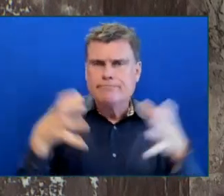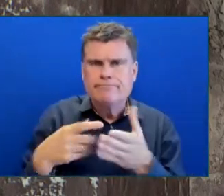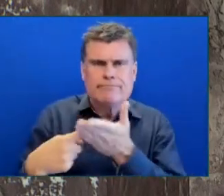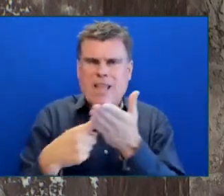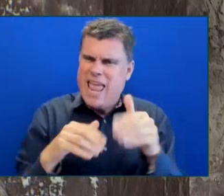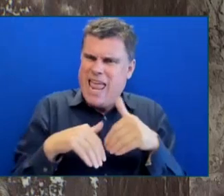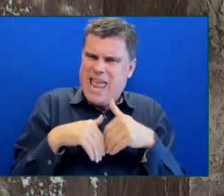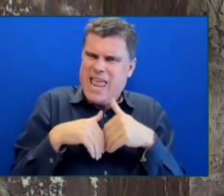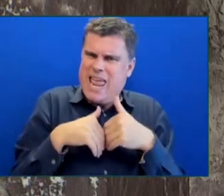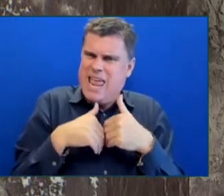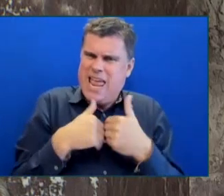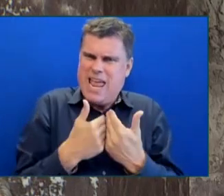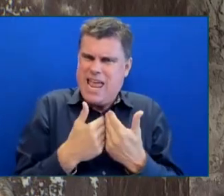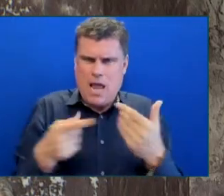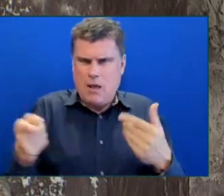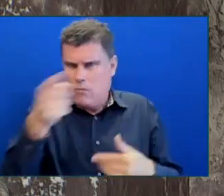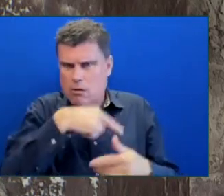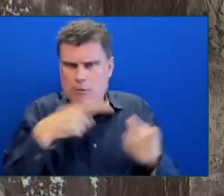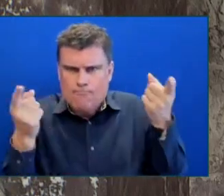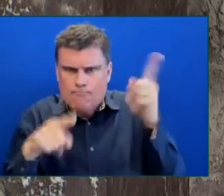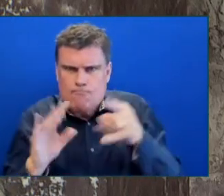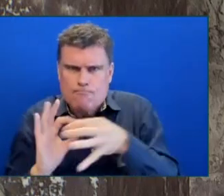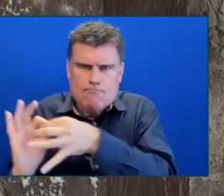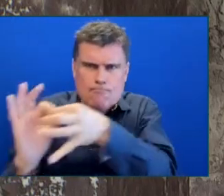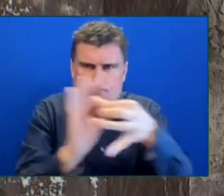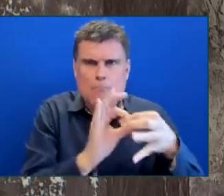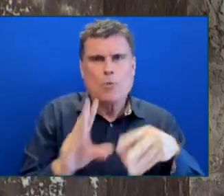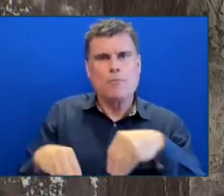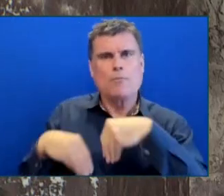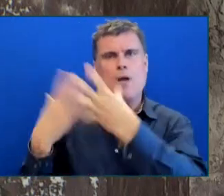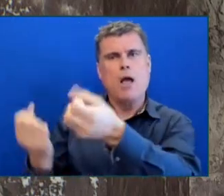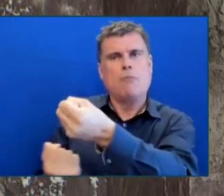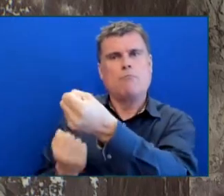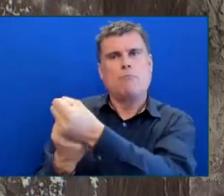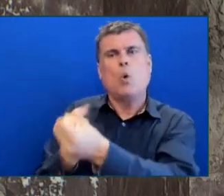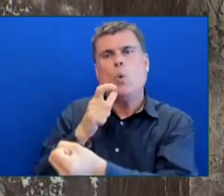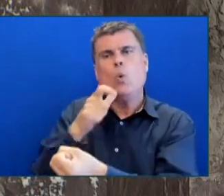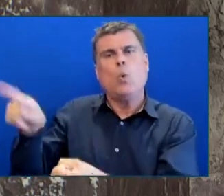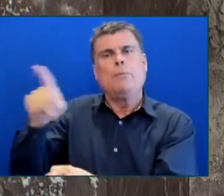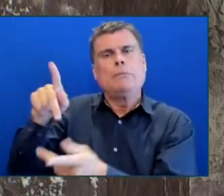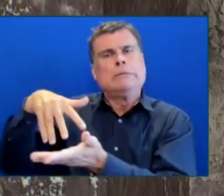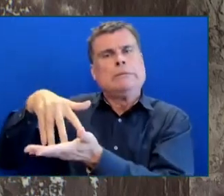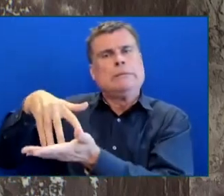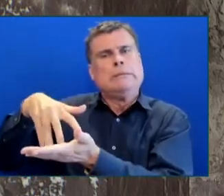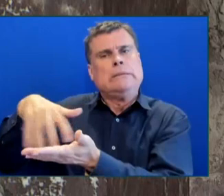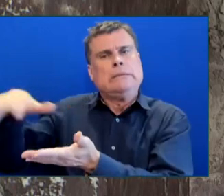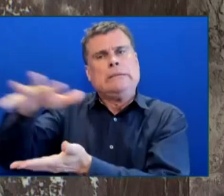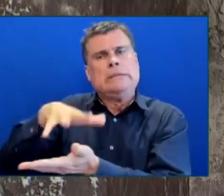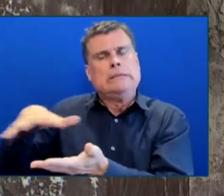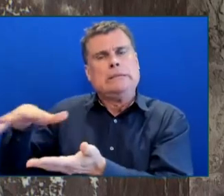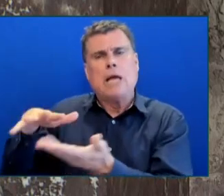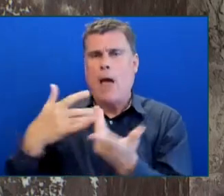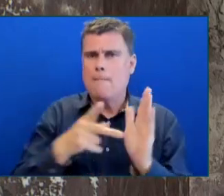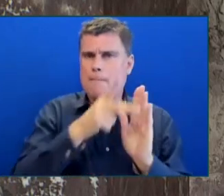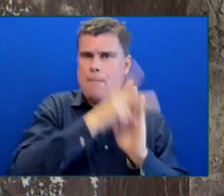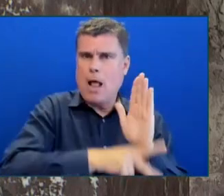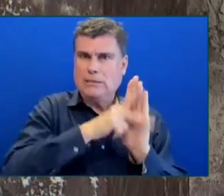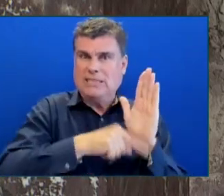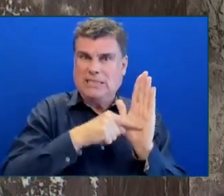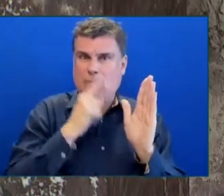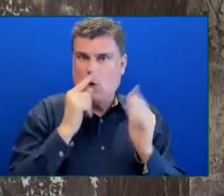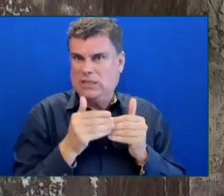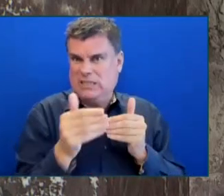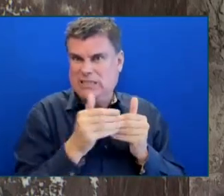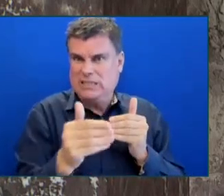vulnerable people and make sure we have policies in place, not only in the short-term, but also long-term policies to support people through what